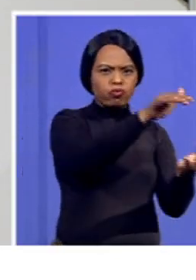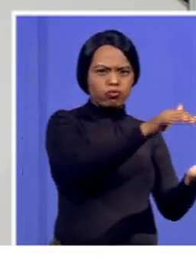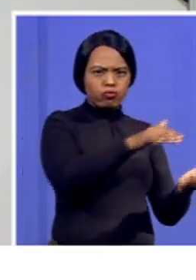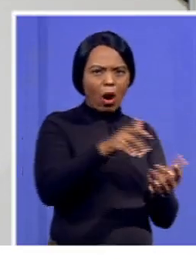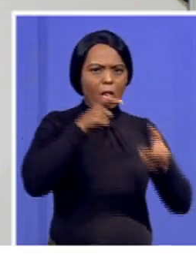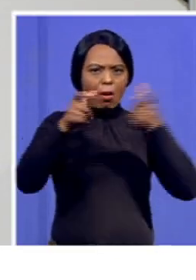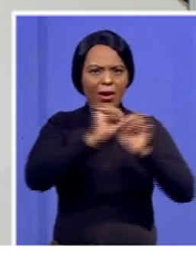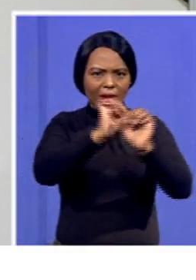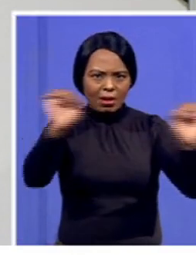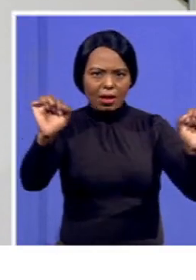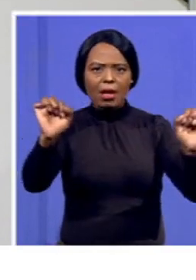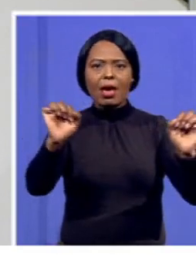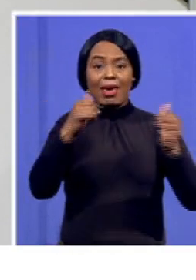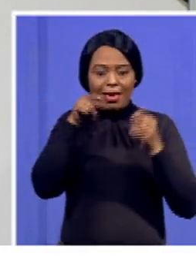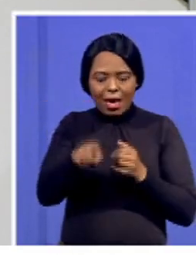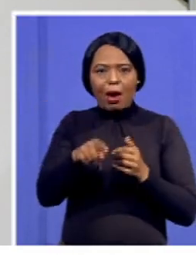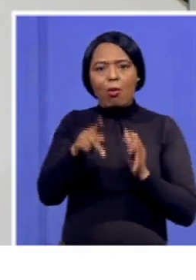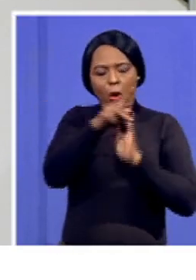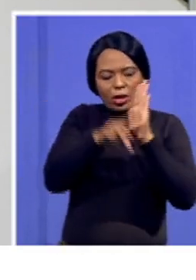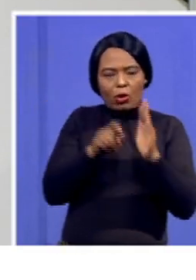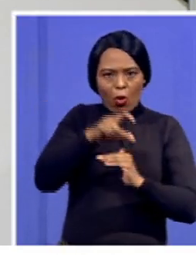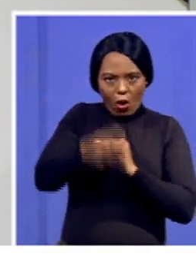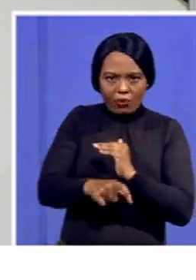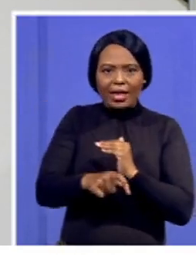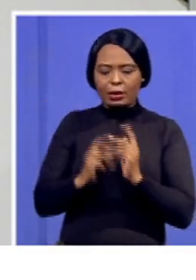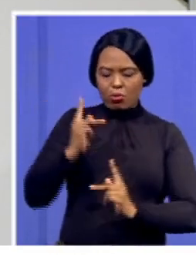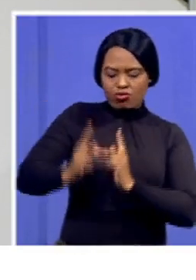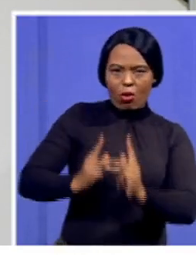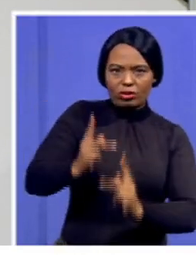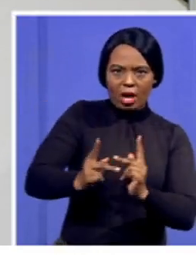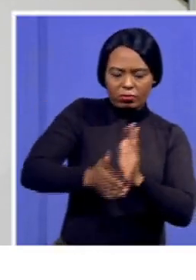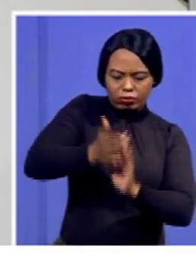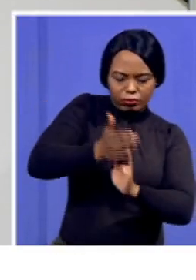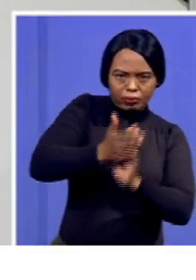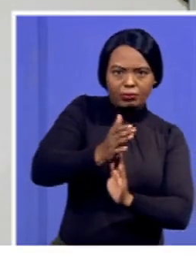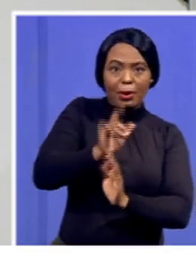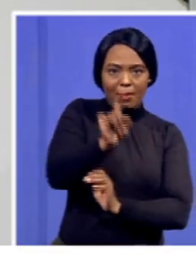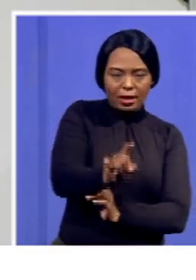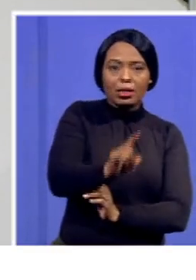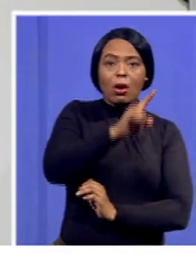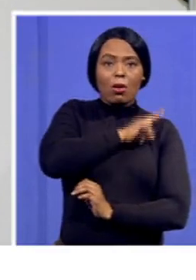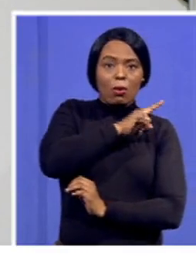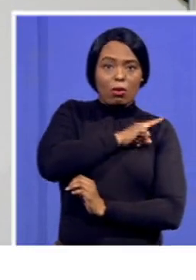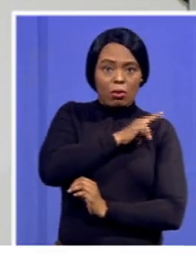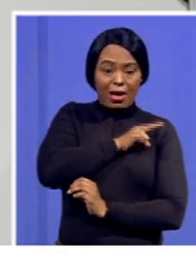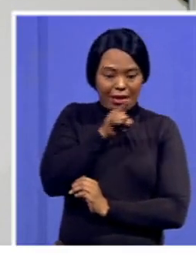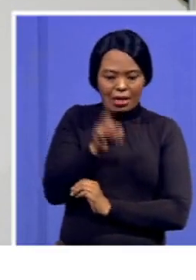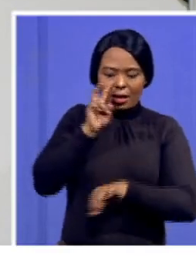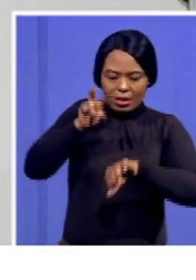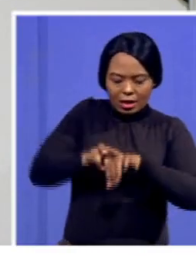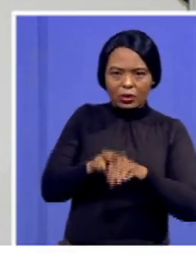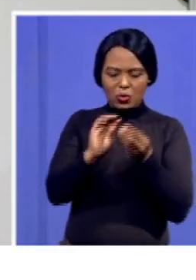by a policy conference, after being processed by a policy, a national policy conference, they will then become draft